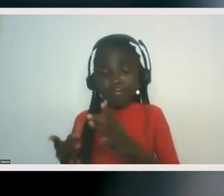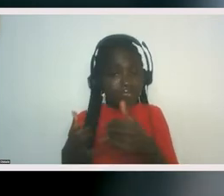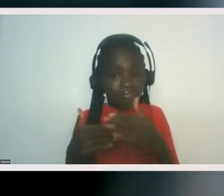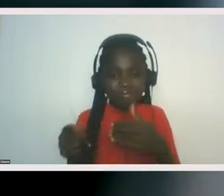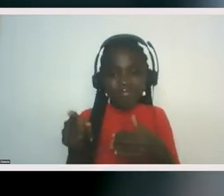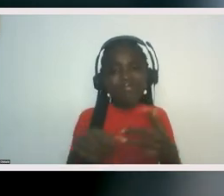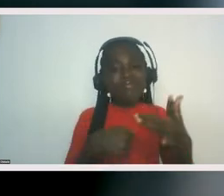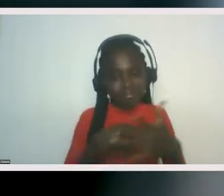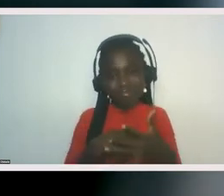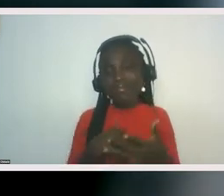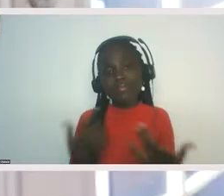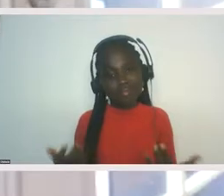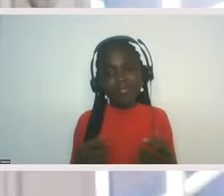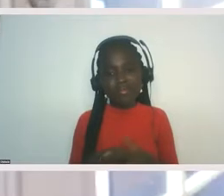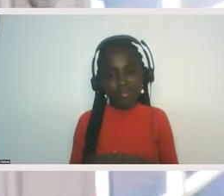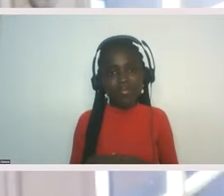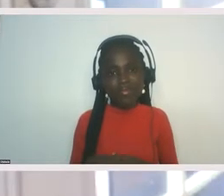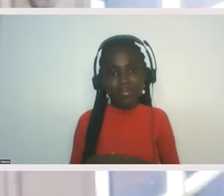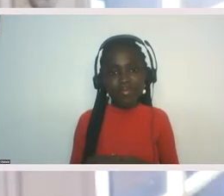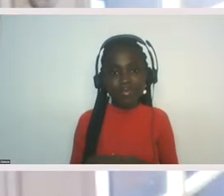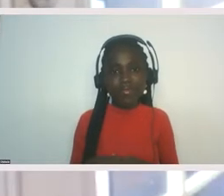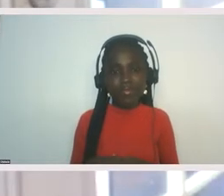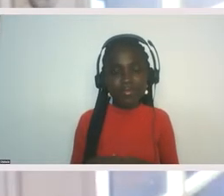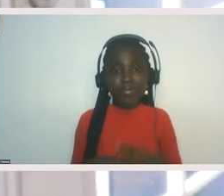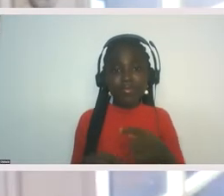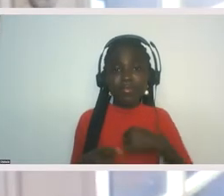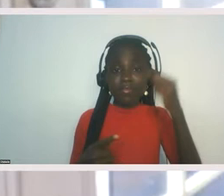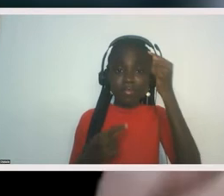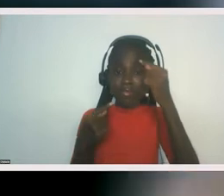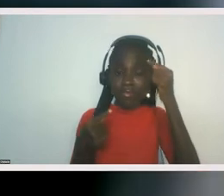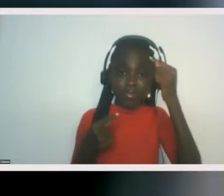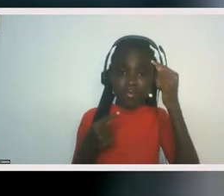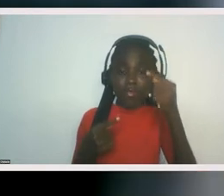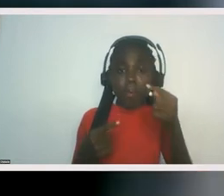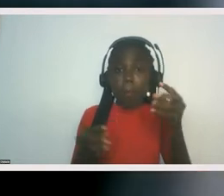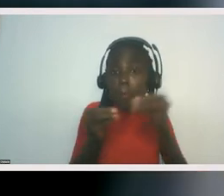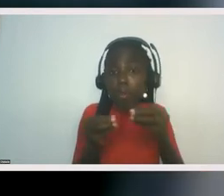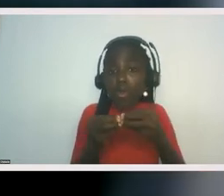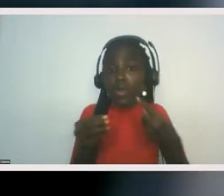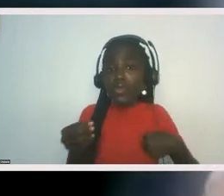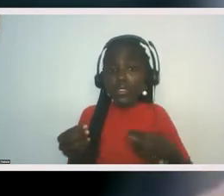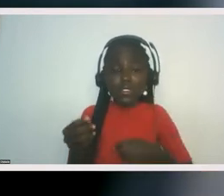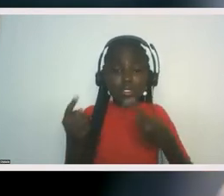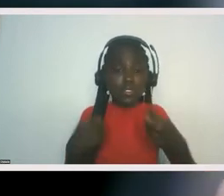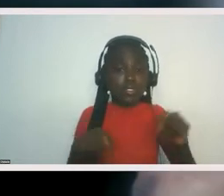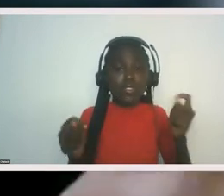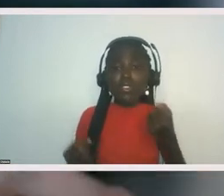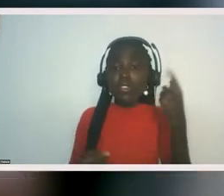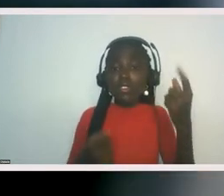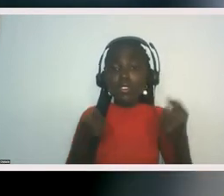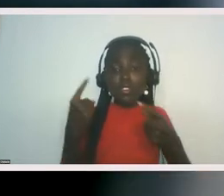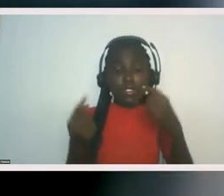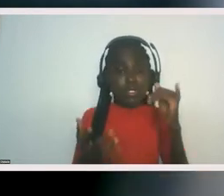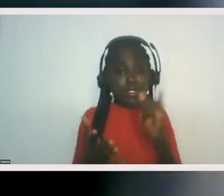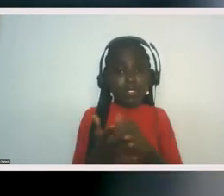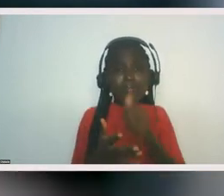impact you. And I think that the more we begin to understand that enduring